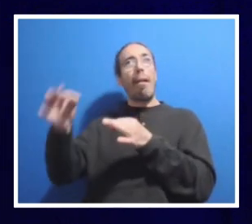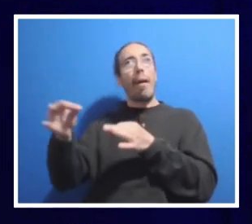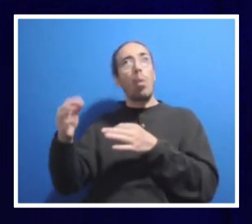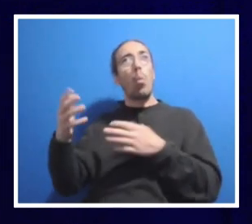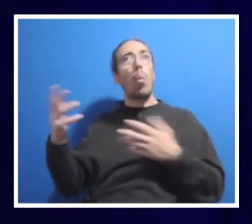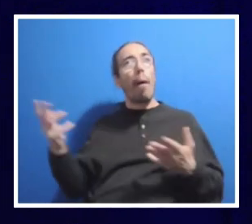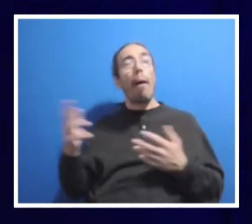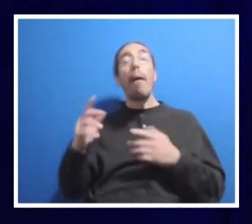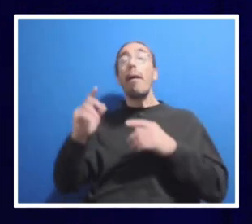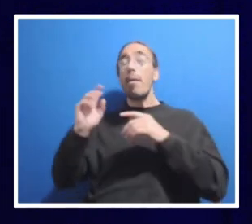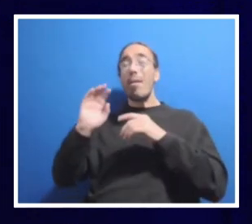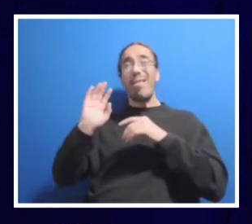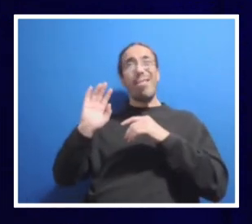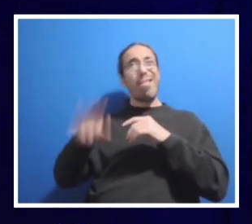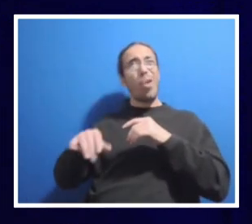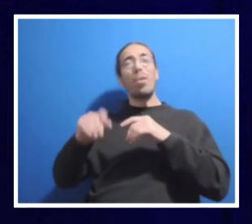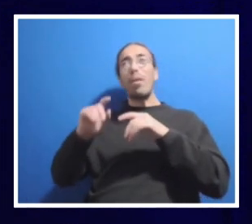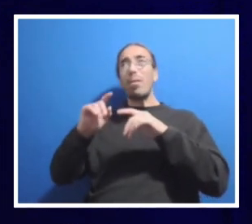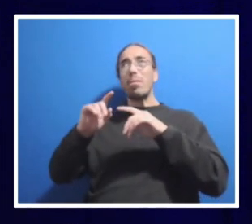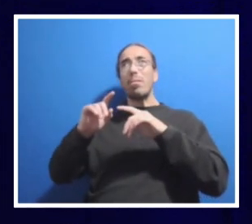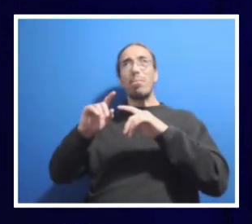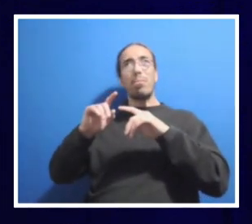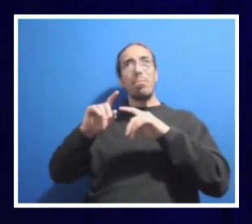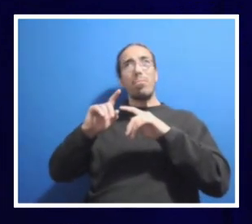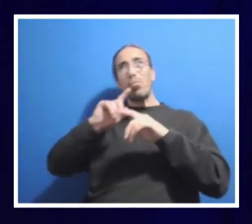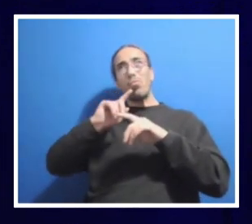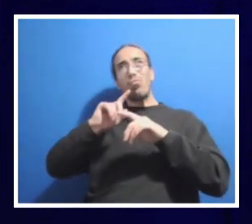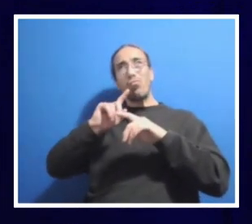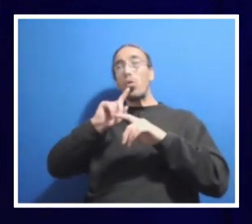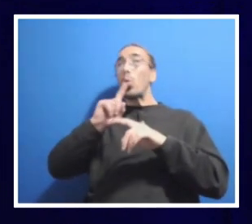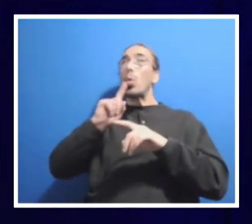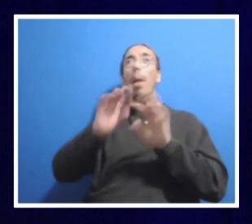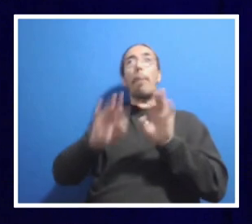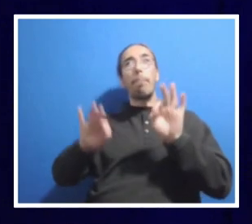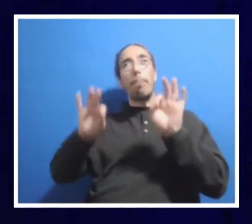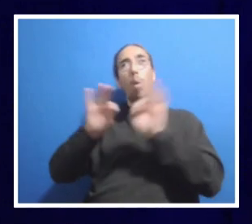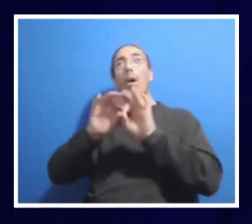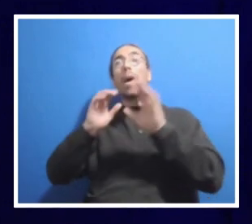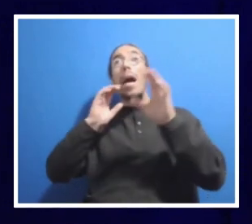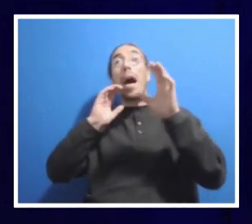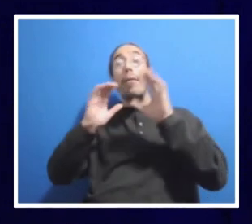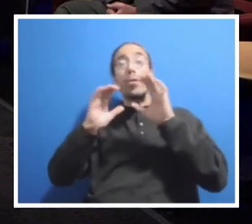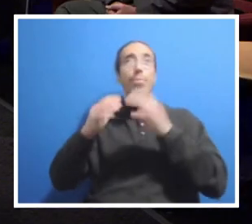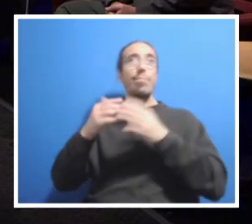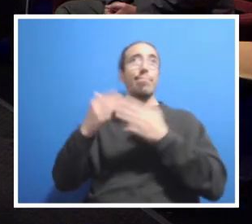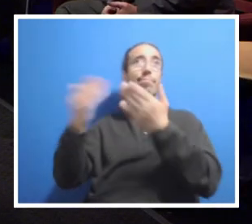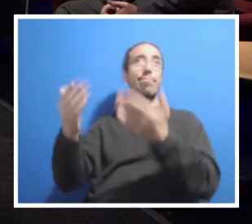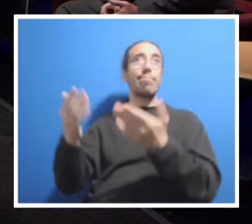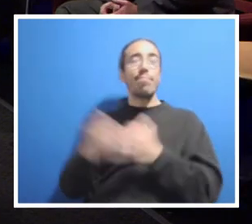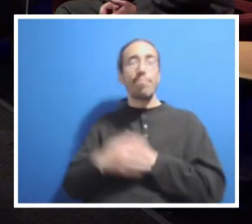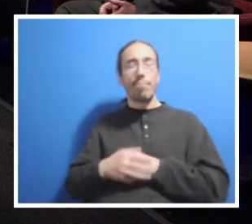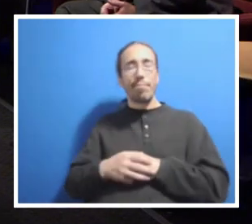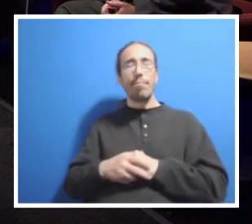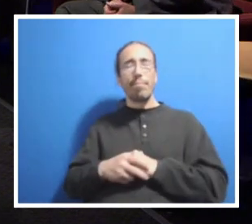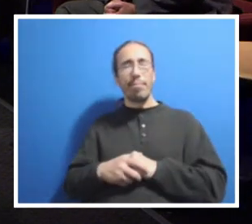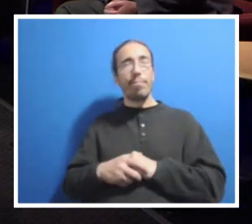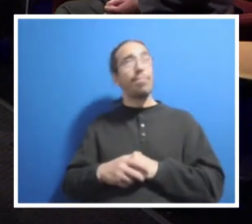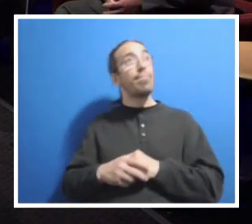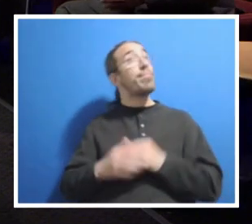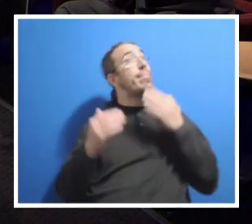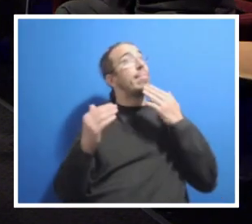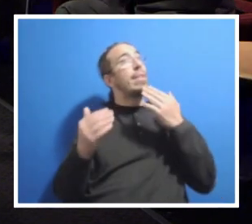are very, very important conversations to have. Thank you. That was a good add on.